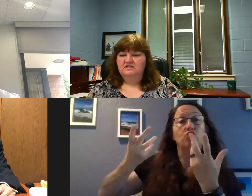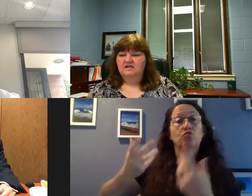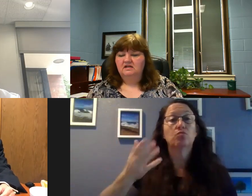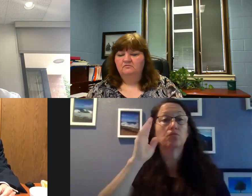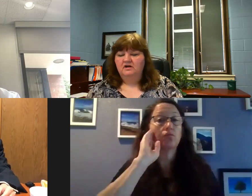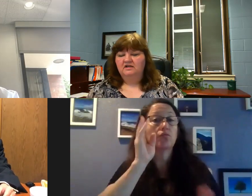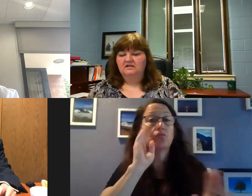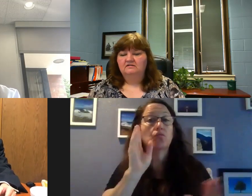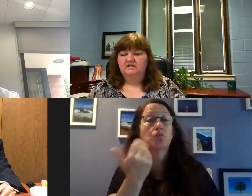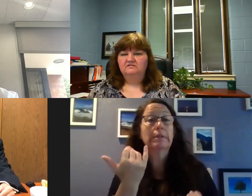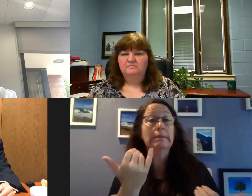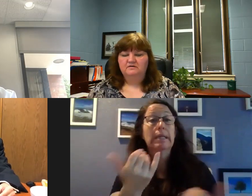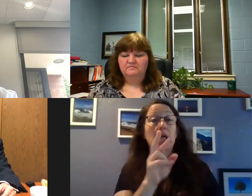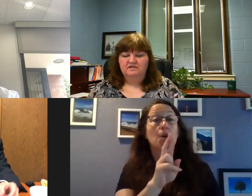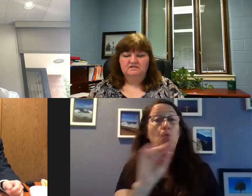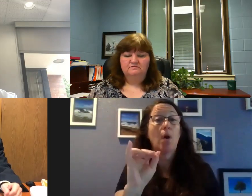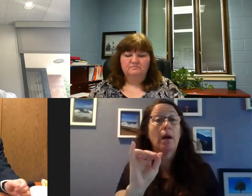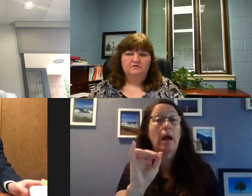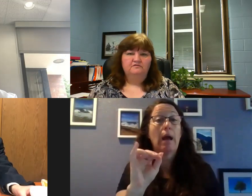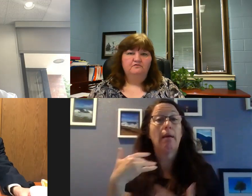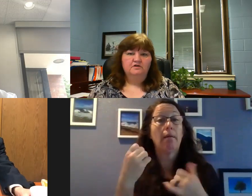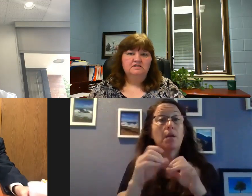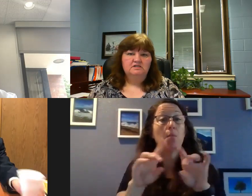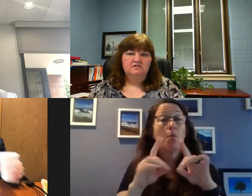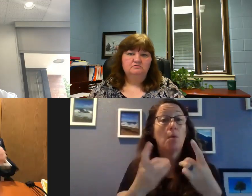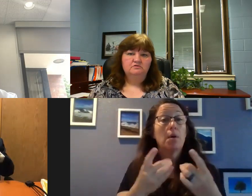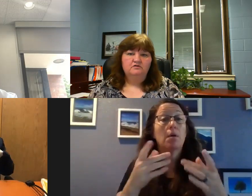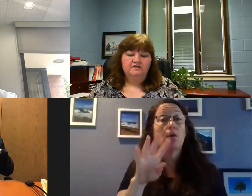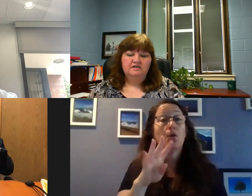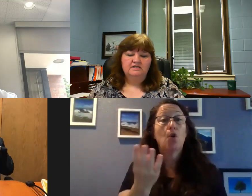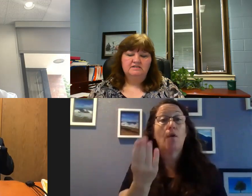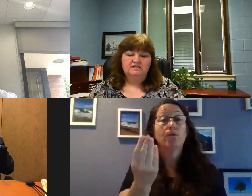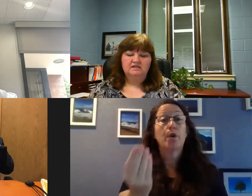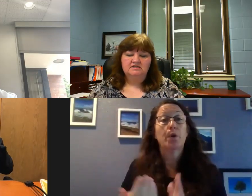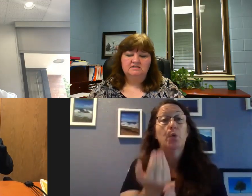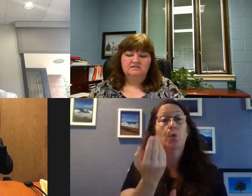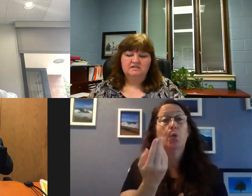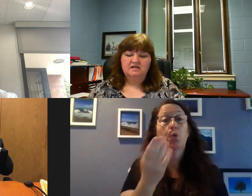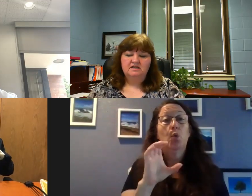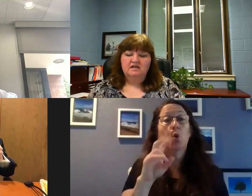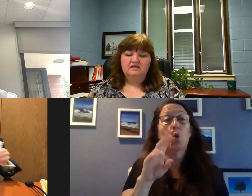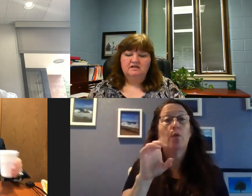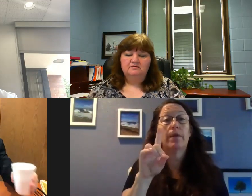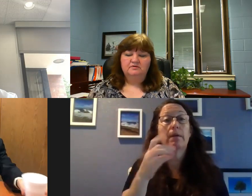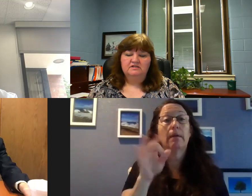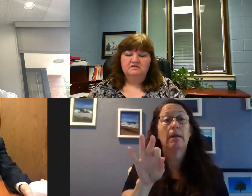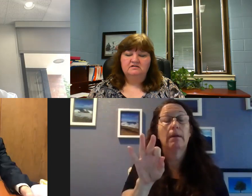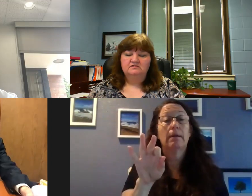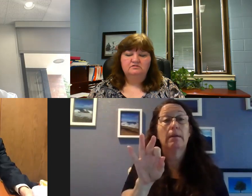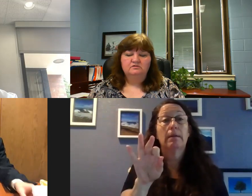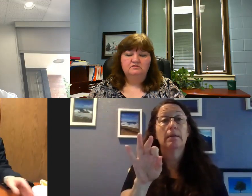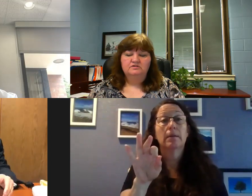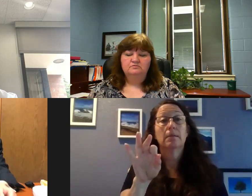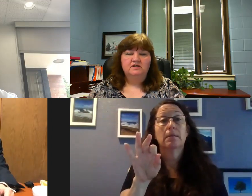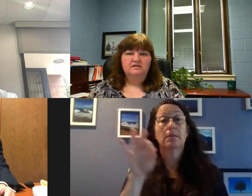afternoon. Today, Rock Island County Health Department is reporting 14 new COVID-19 cases and that brings